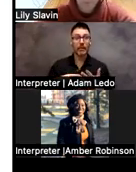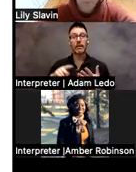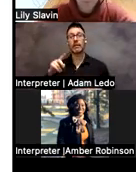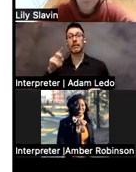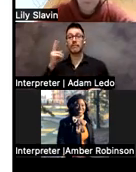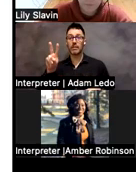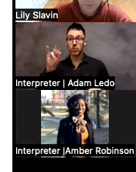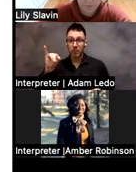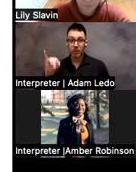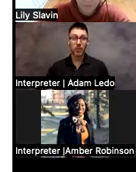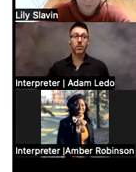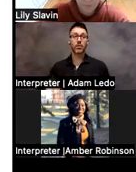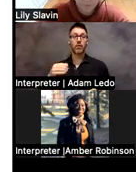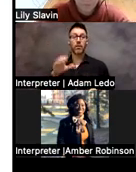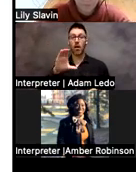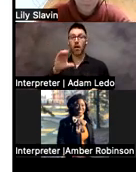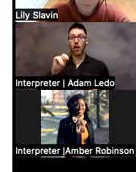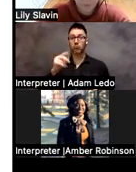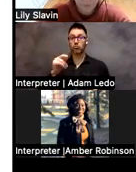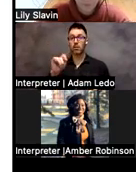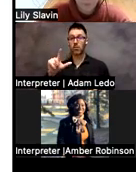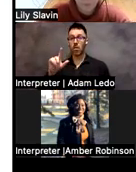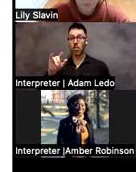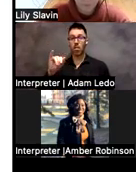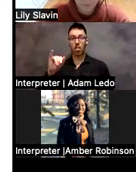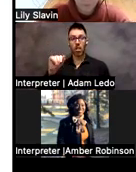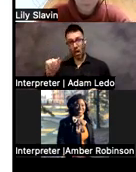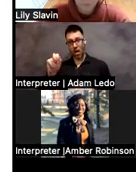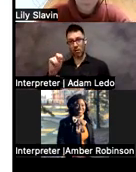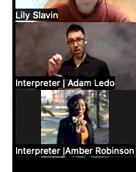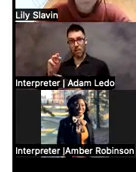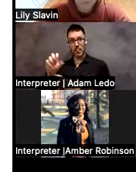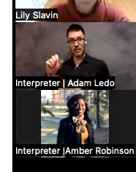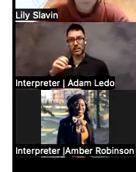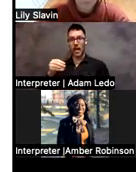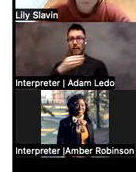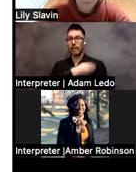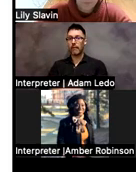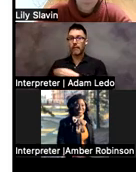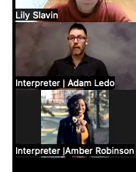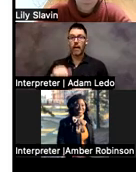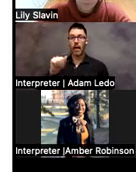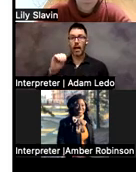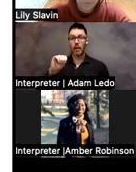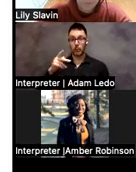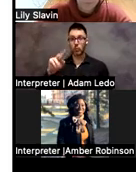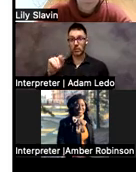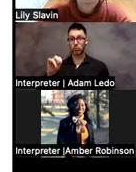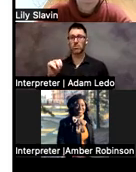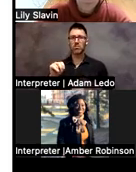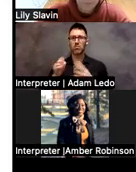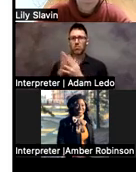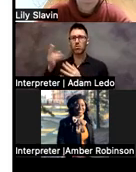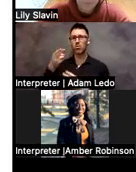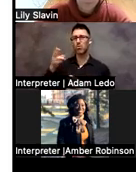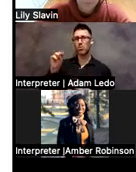congenital anomalies, and amputations. This is available through Human Kinetics, the same publishing company that had the other